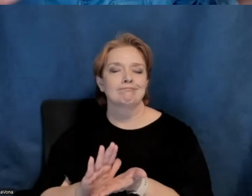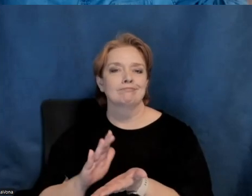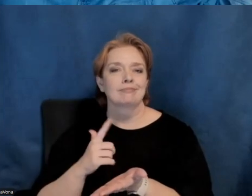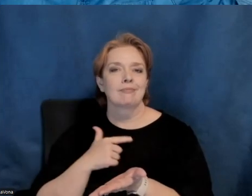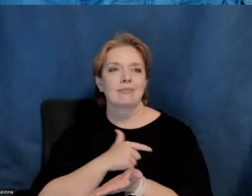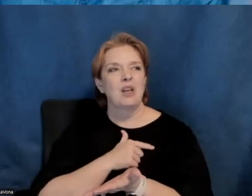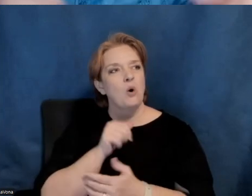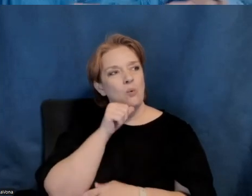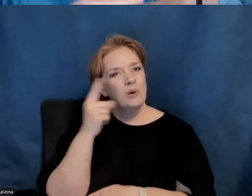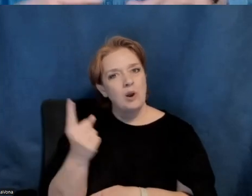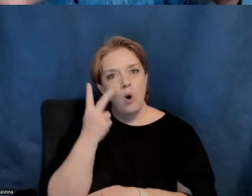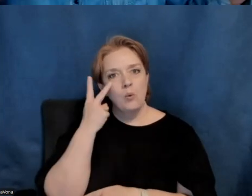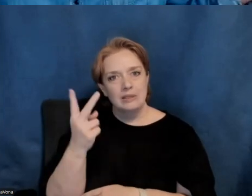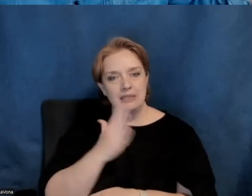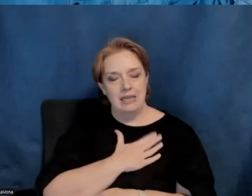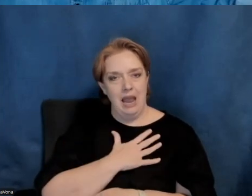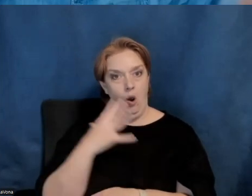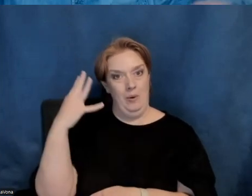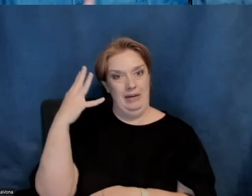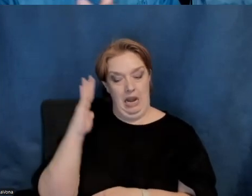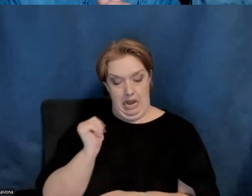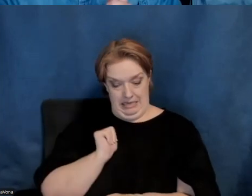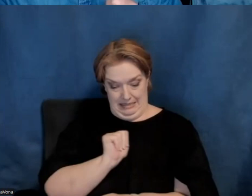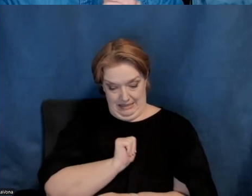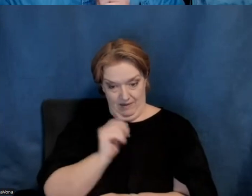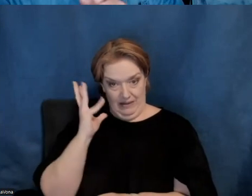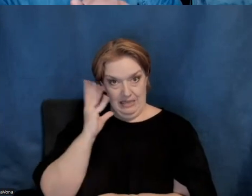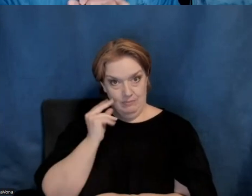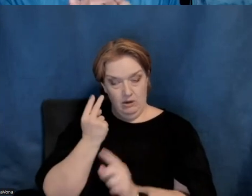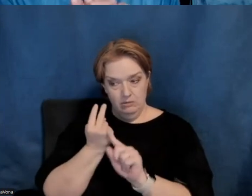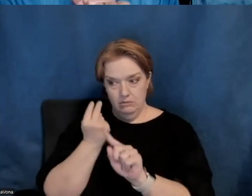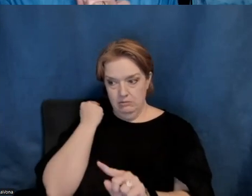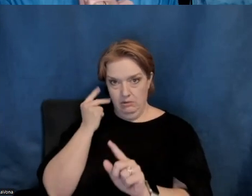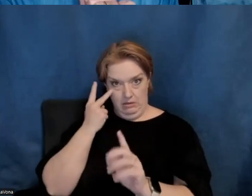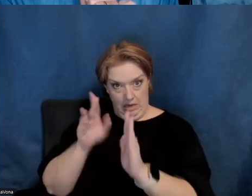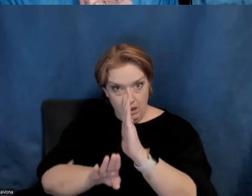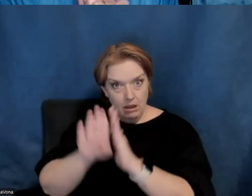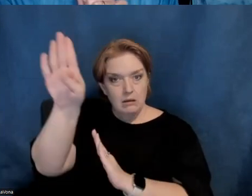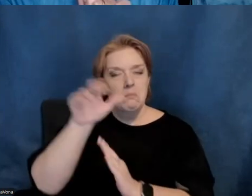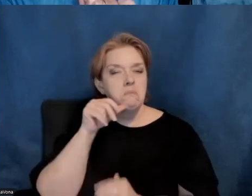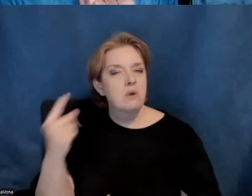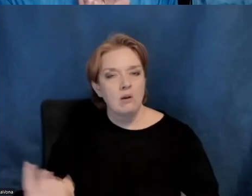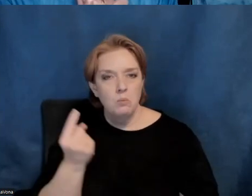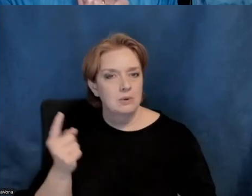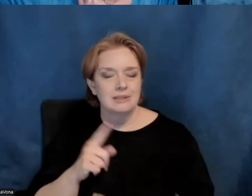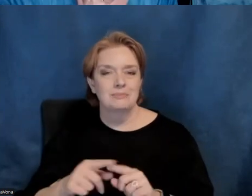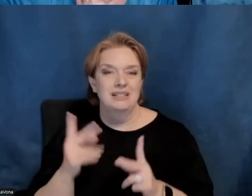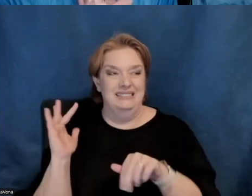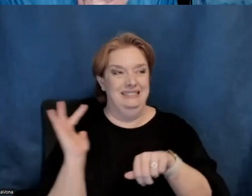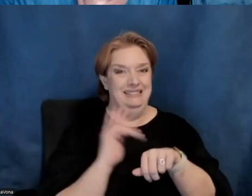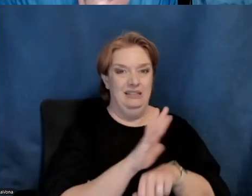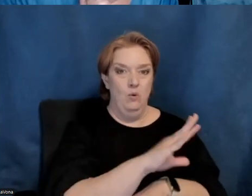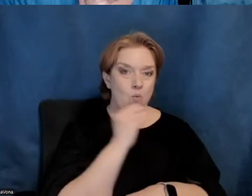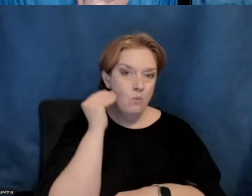trajectory of life experience over, um, longer periods that visiting some of these, uh, artists' homes, uh,